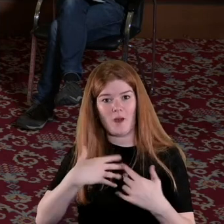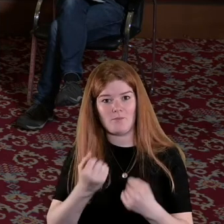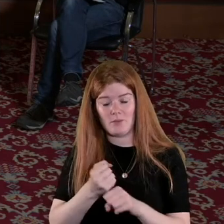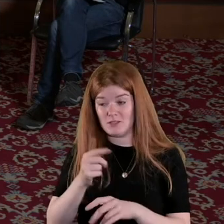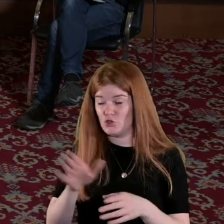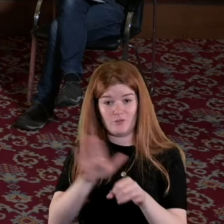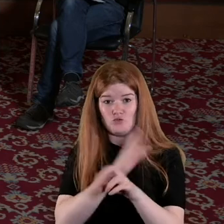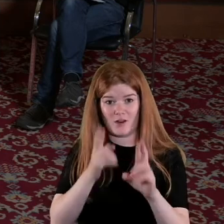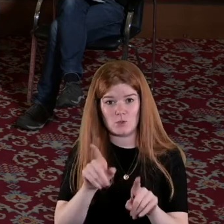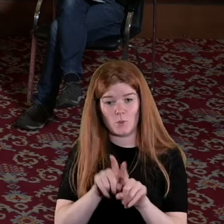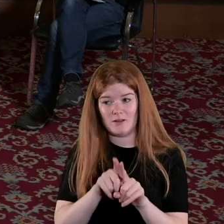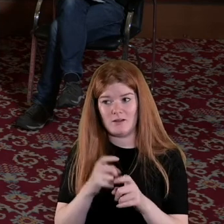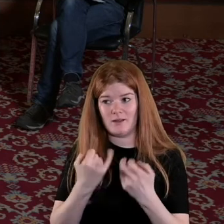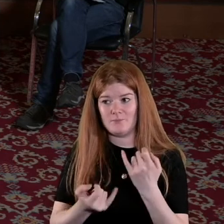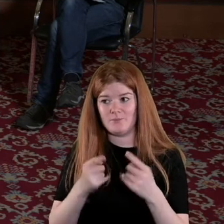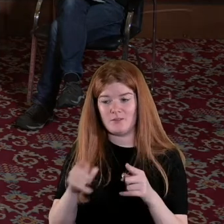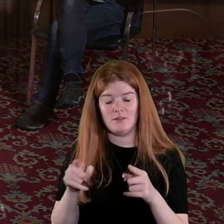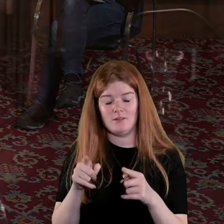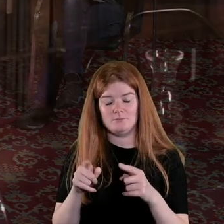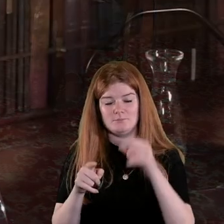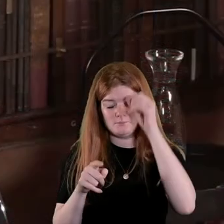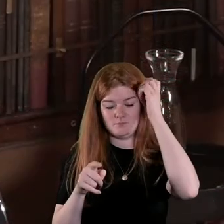absolutely right as well of course that the you know the